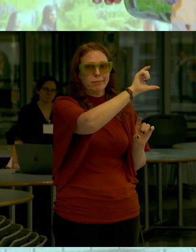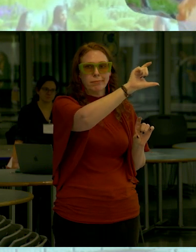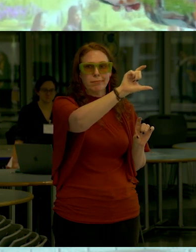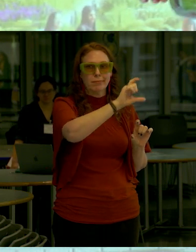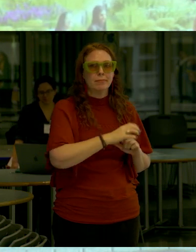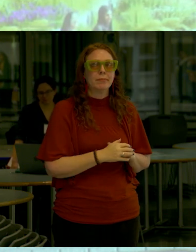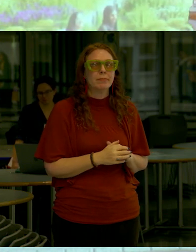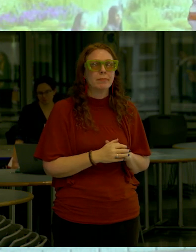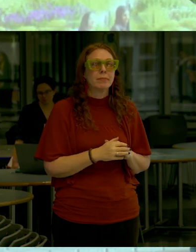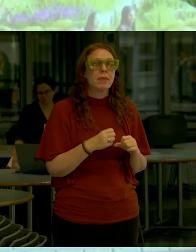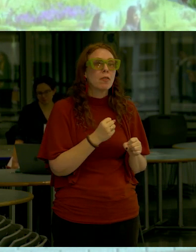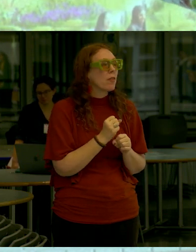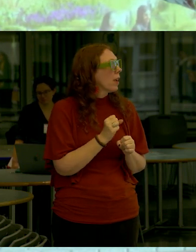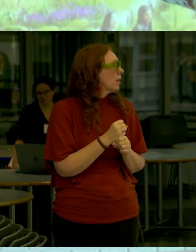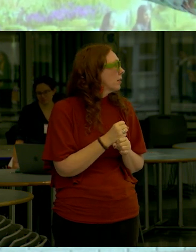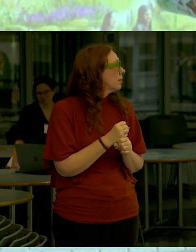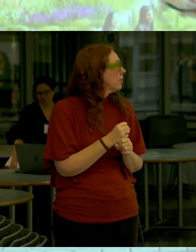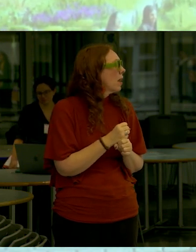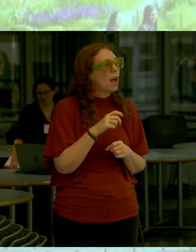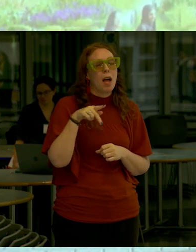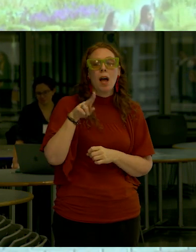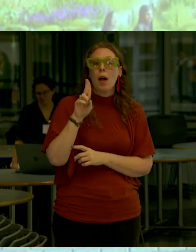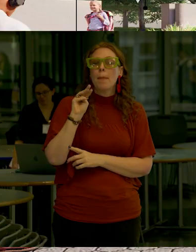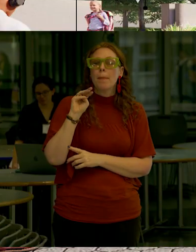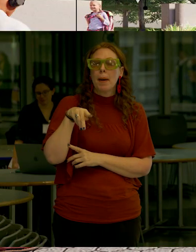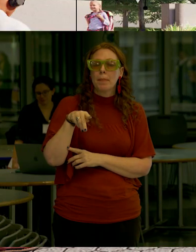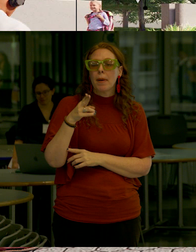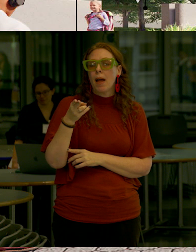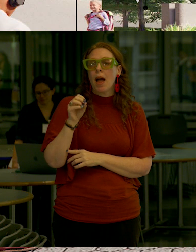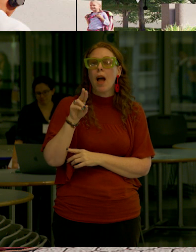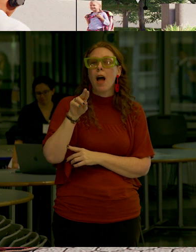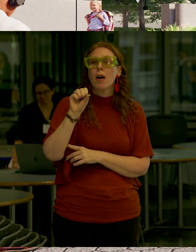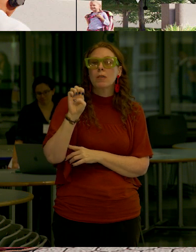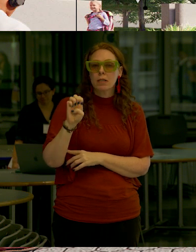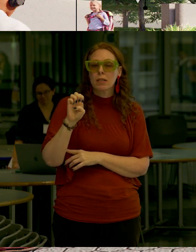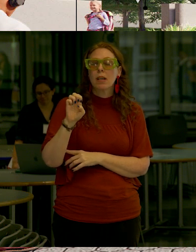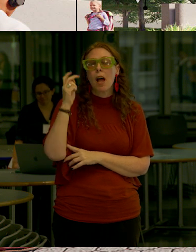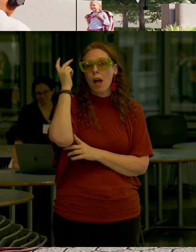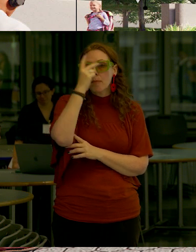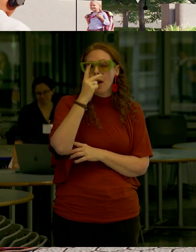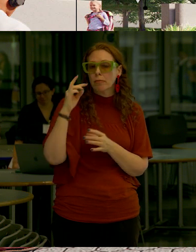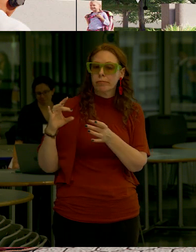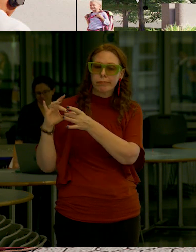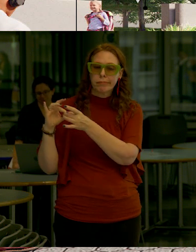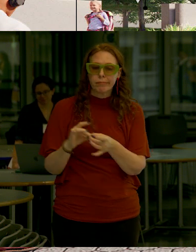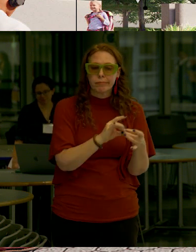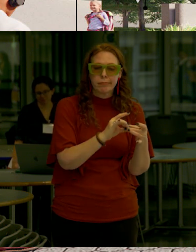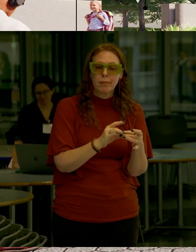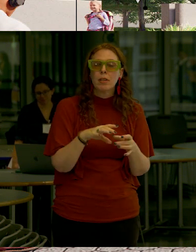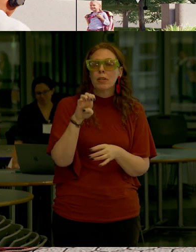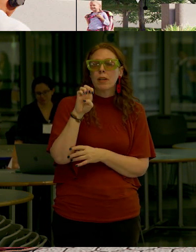and what we've done is we've created a direct connection to Pump House Park to the Esplanade and we've created a system of ramps so that that Esplanade